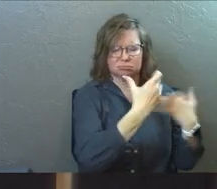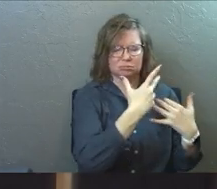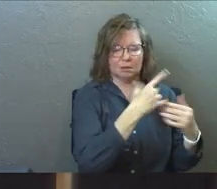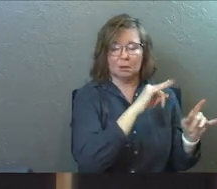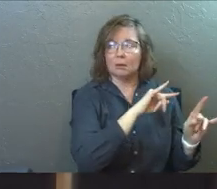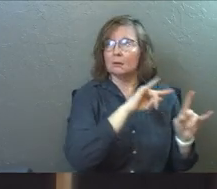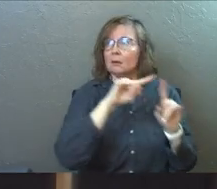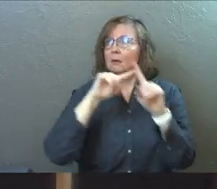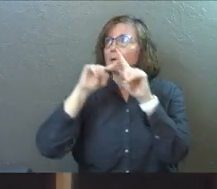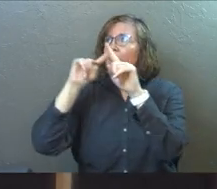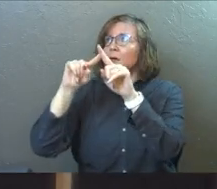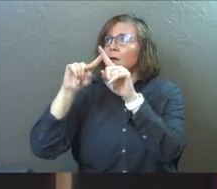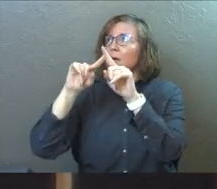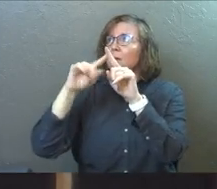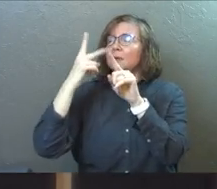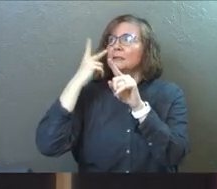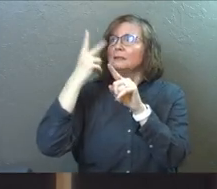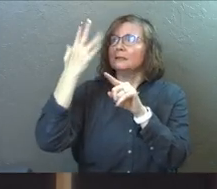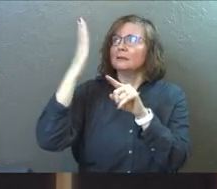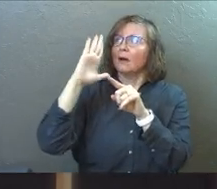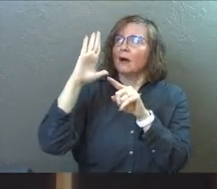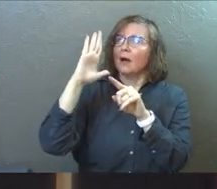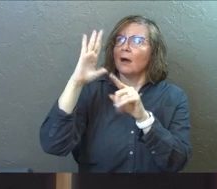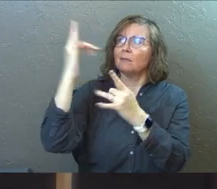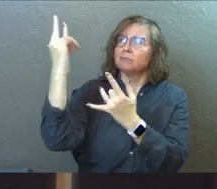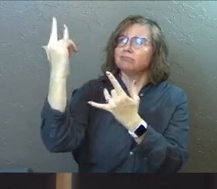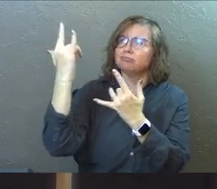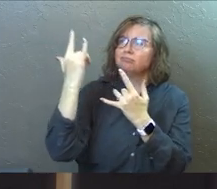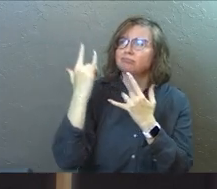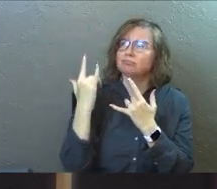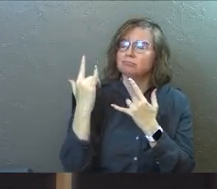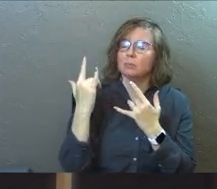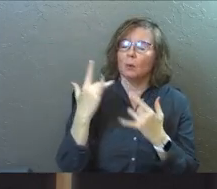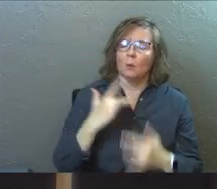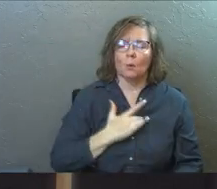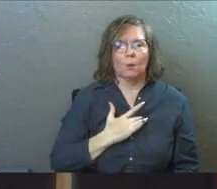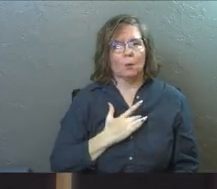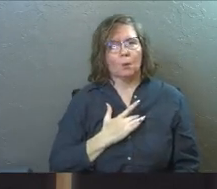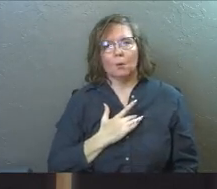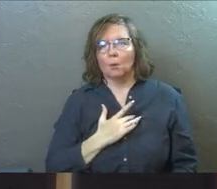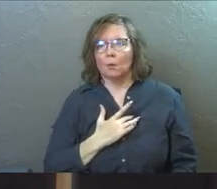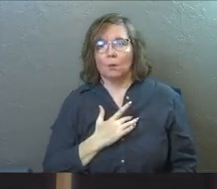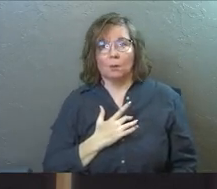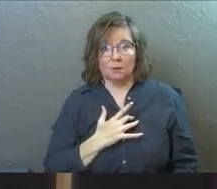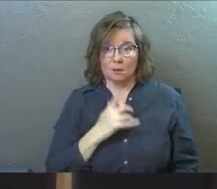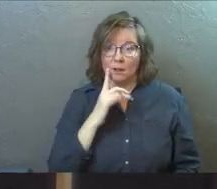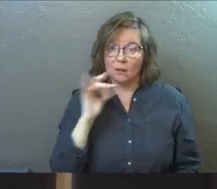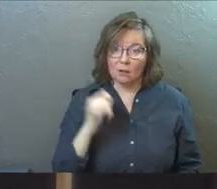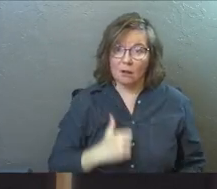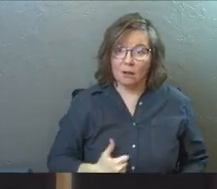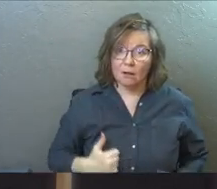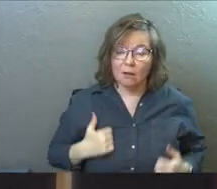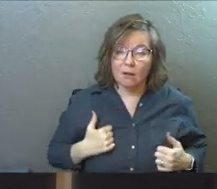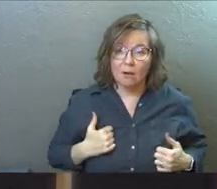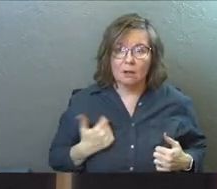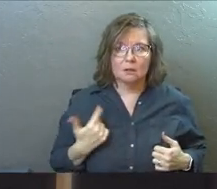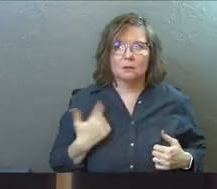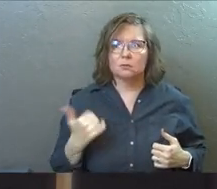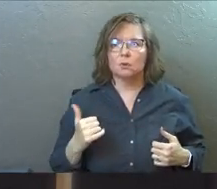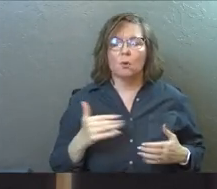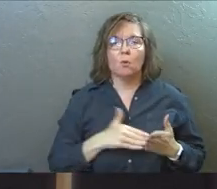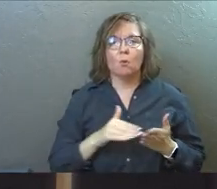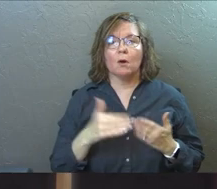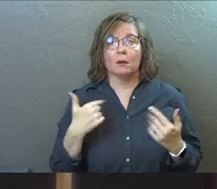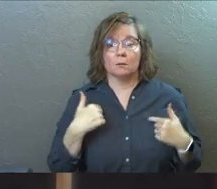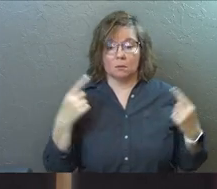affirmation of God's court. What a picture of our lives, everybody. This, this is so